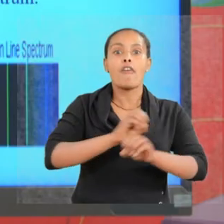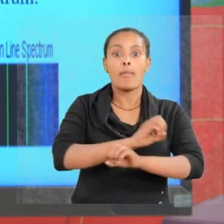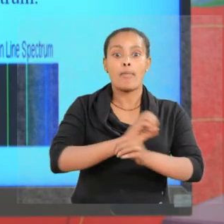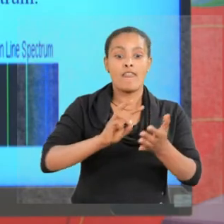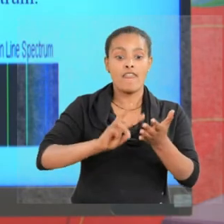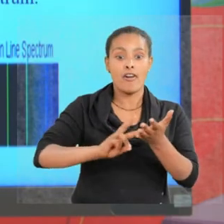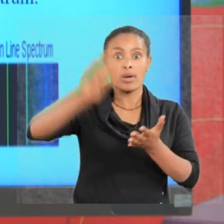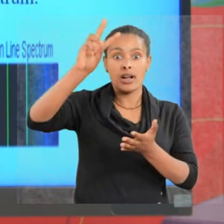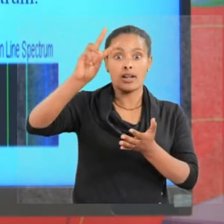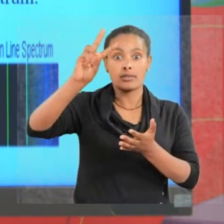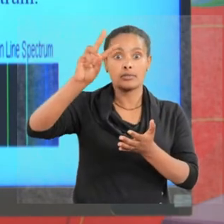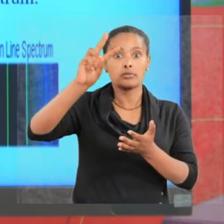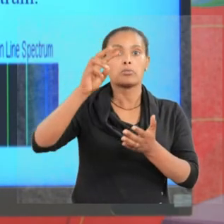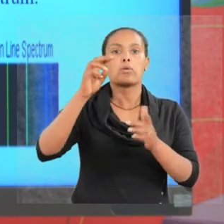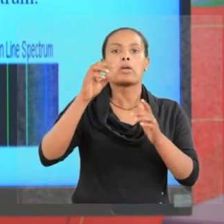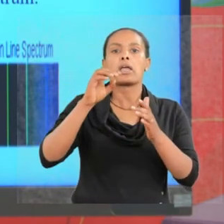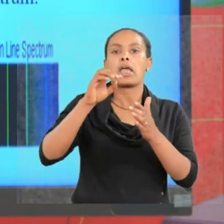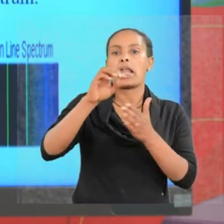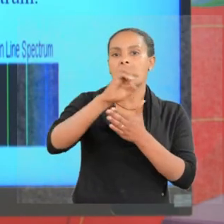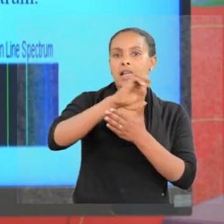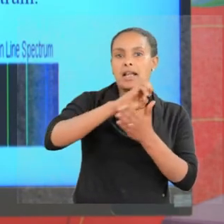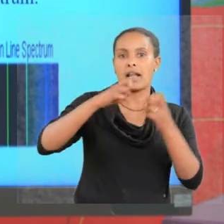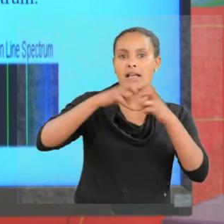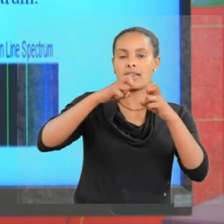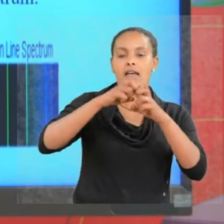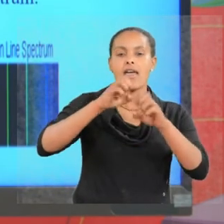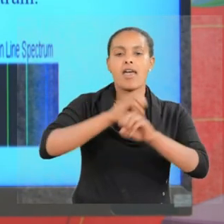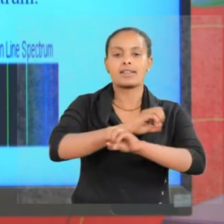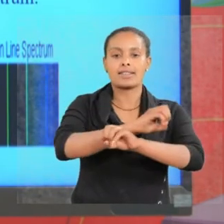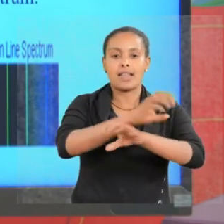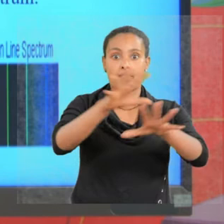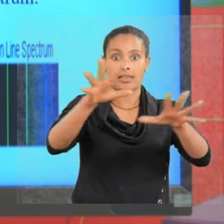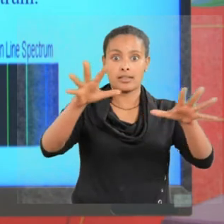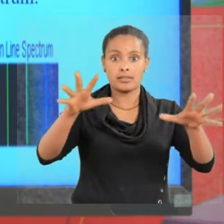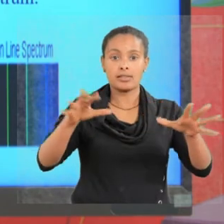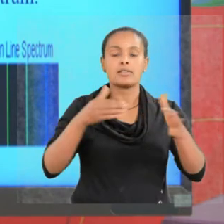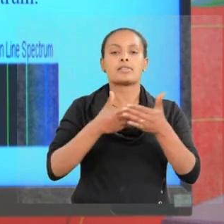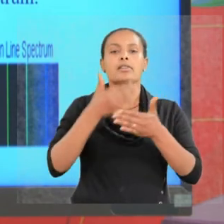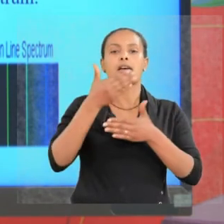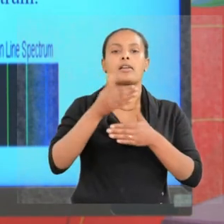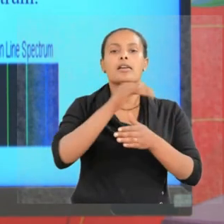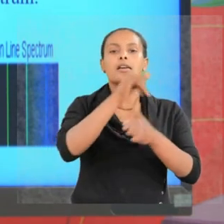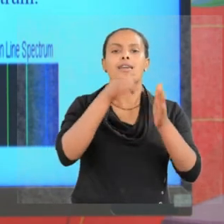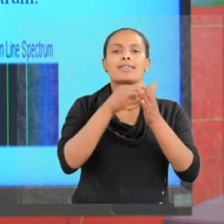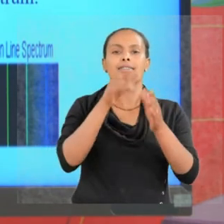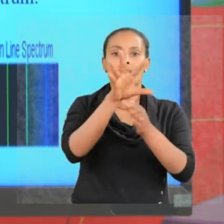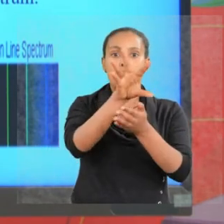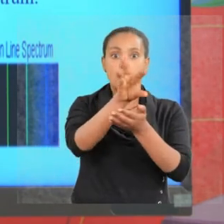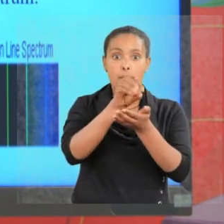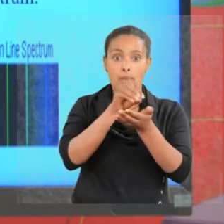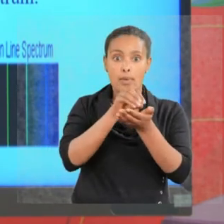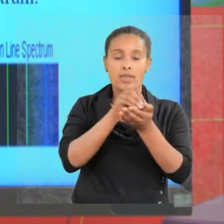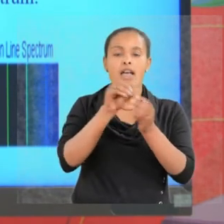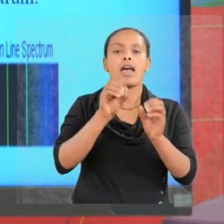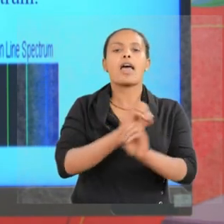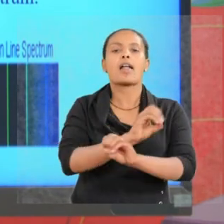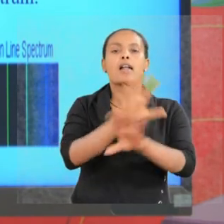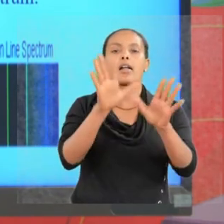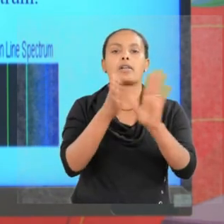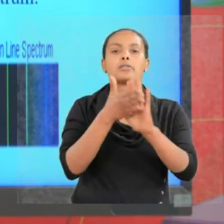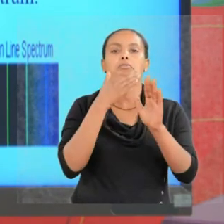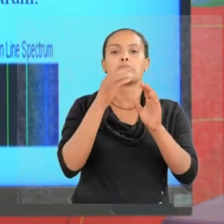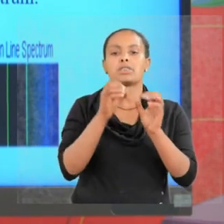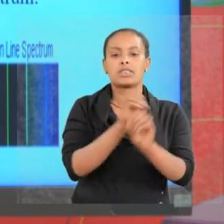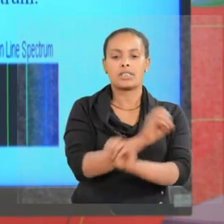thermally or electrically excited, then it emits a light with a